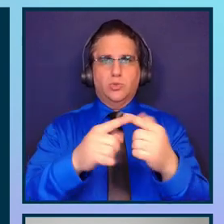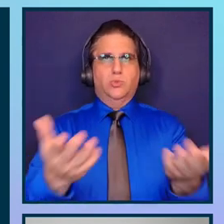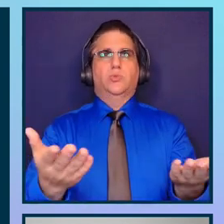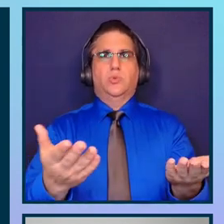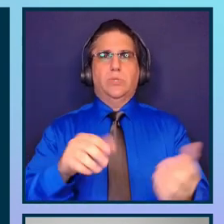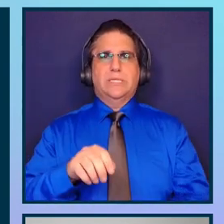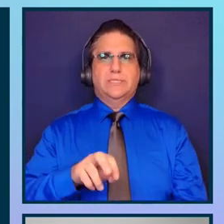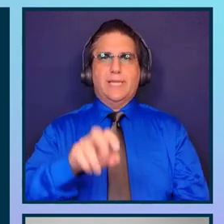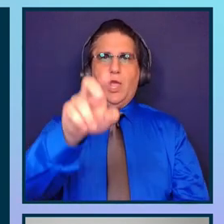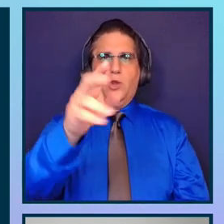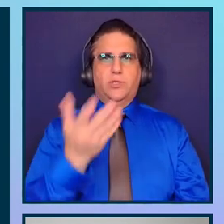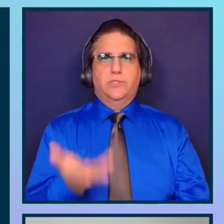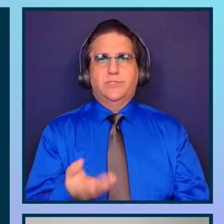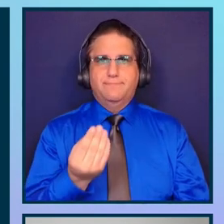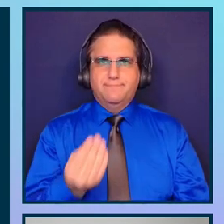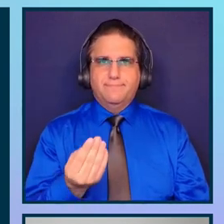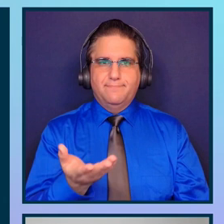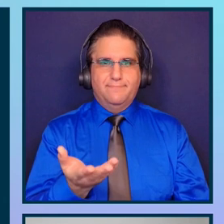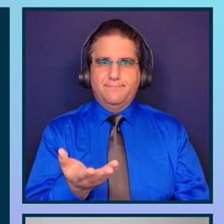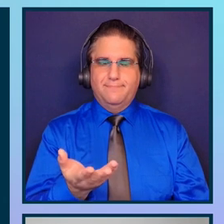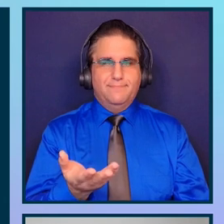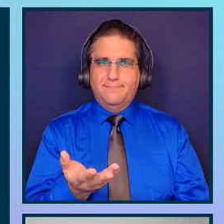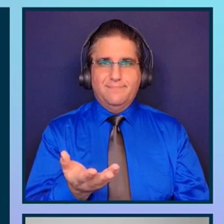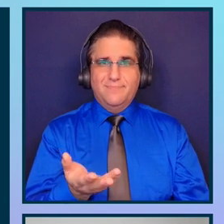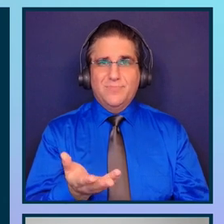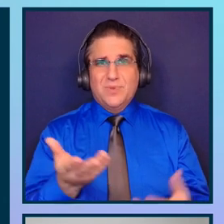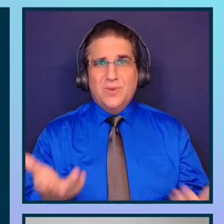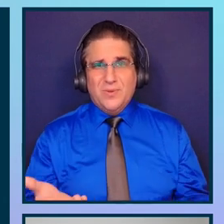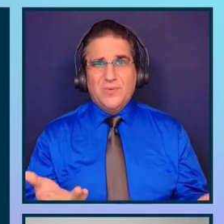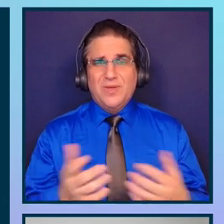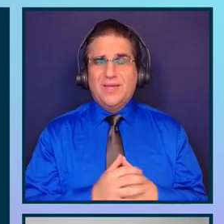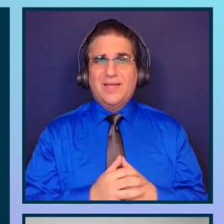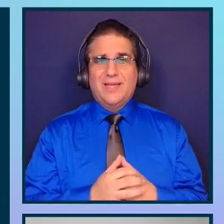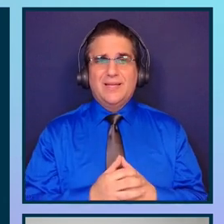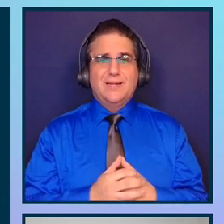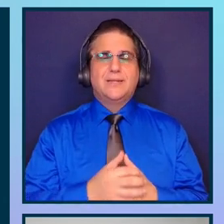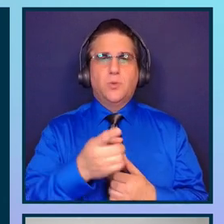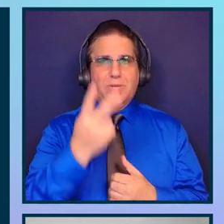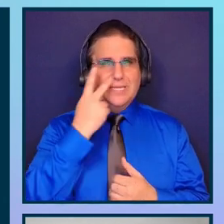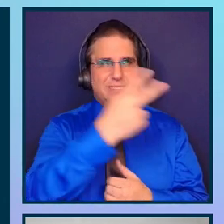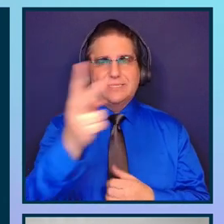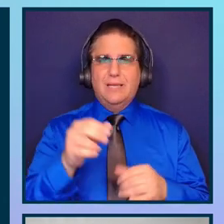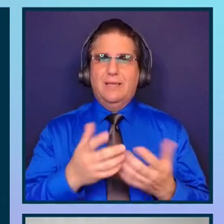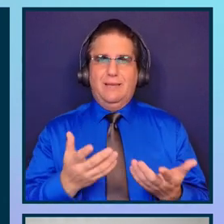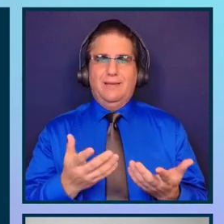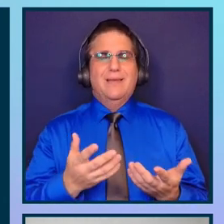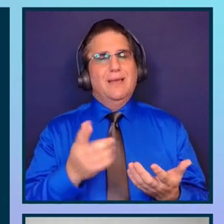at the other end of the door. So this common knowledge